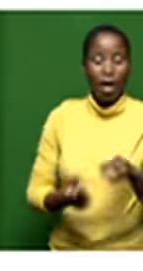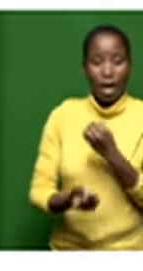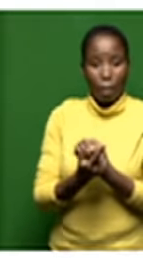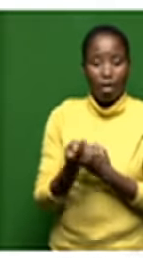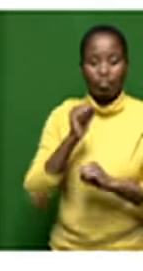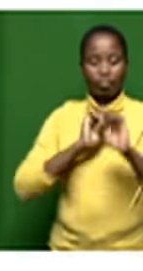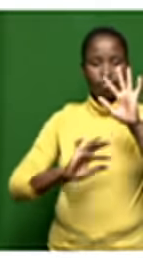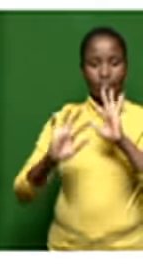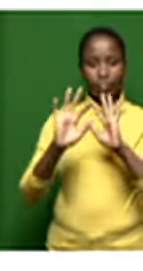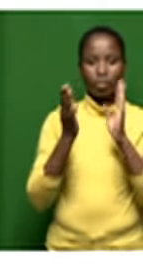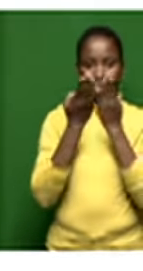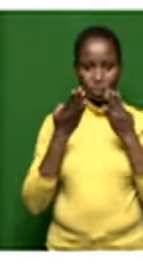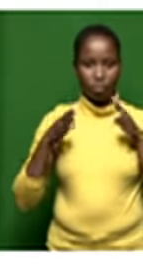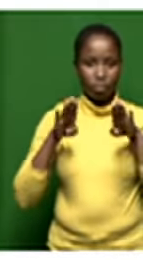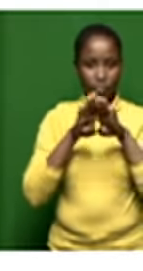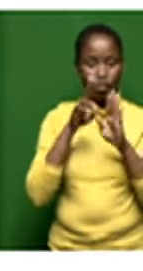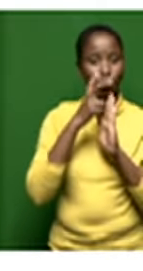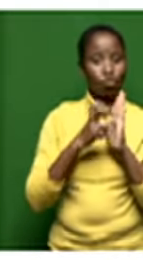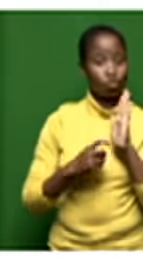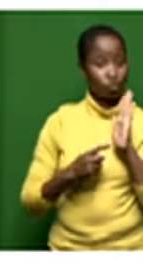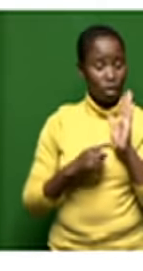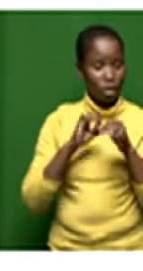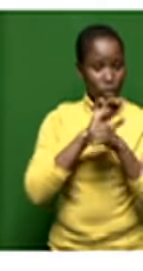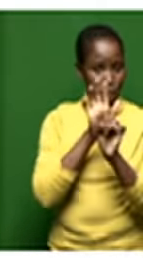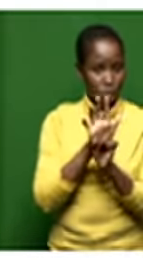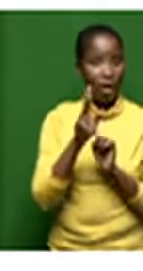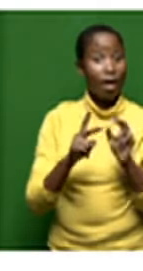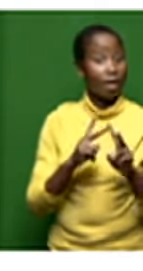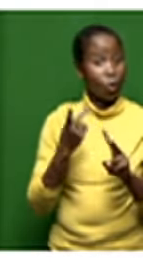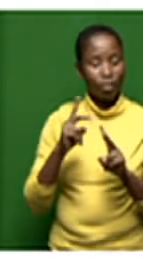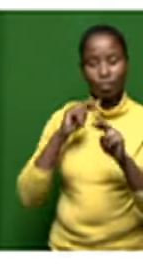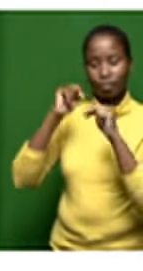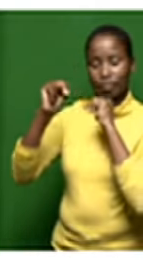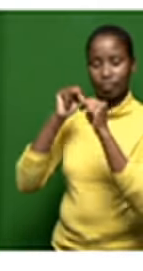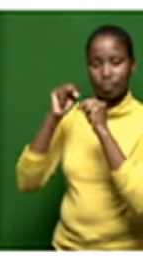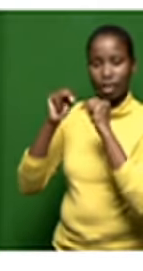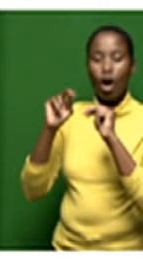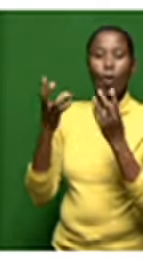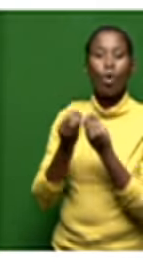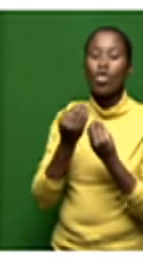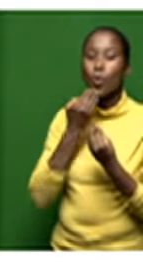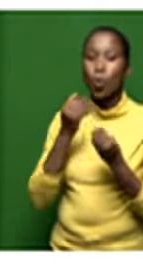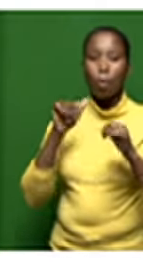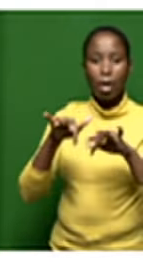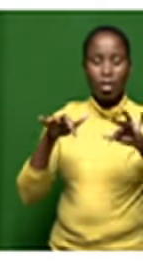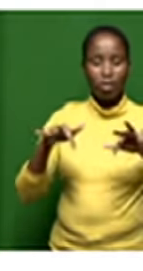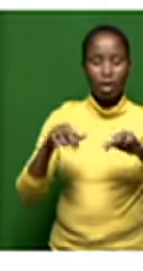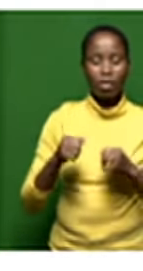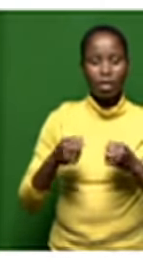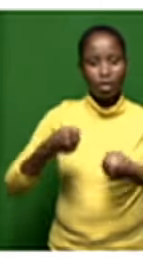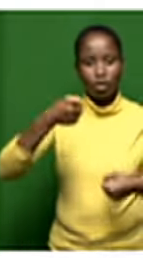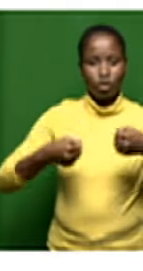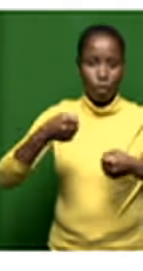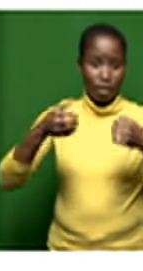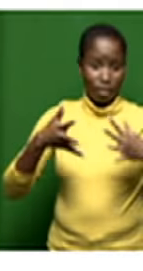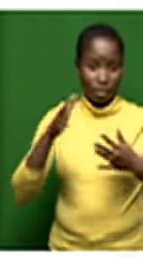as well and some of the internal you know factors like negotiations with pilots as well and the state of readiness